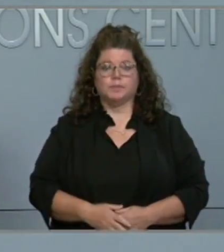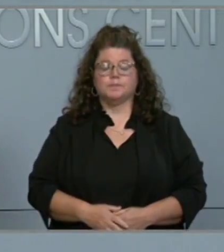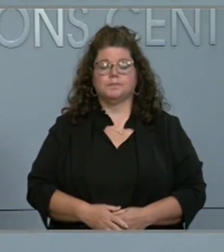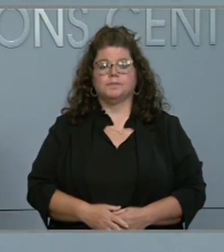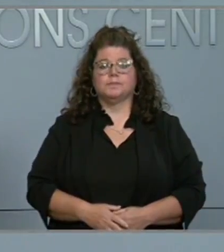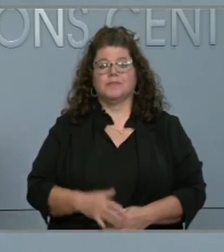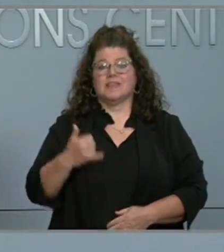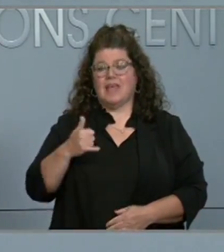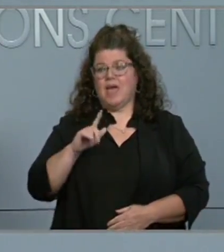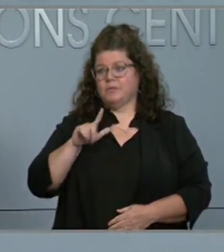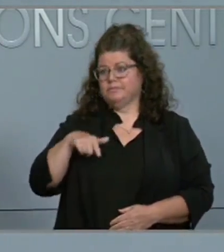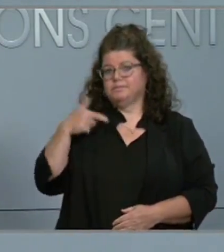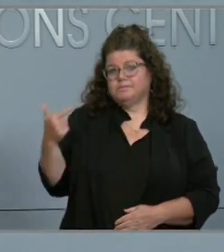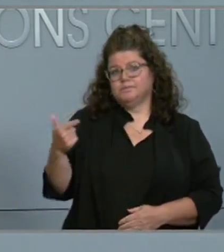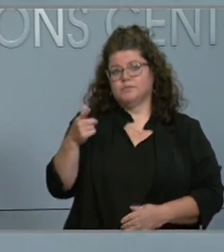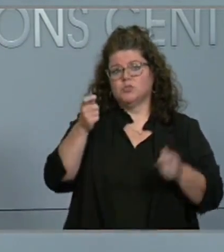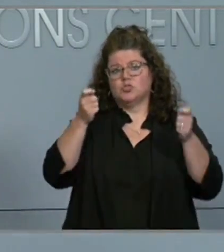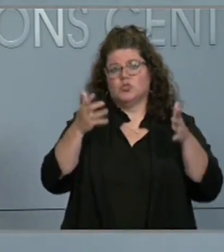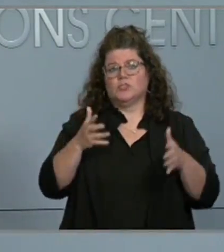for his update.